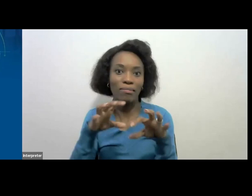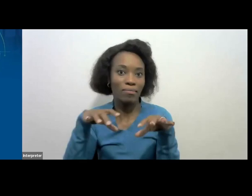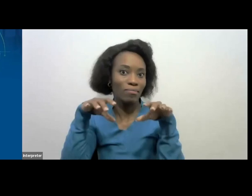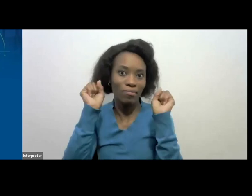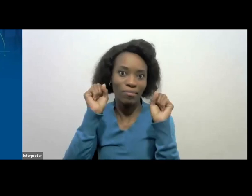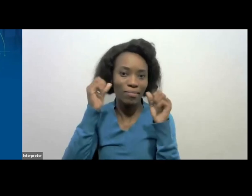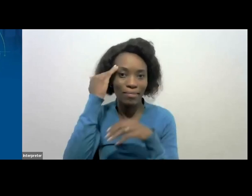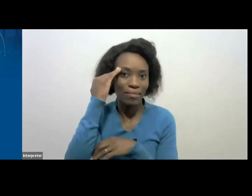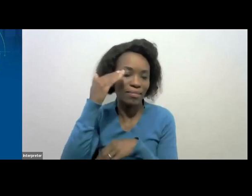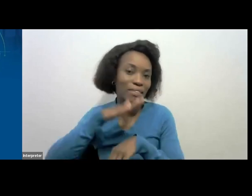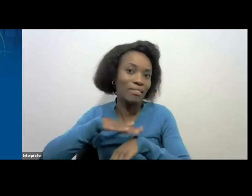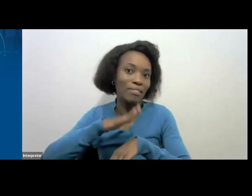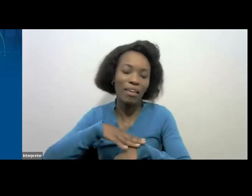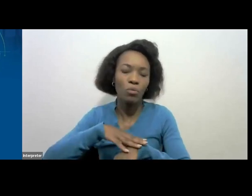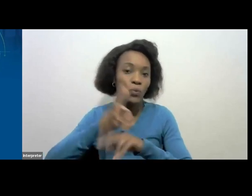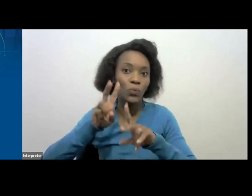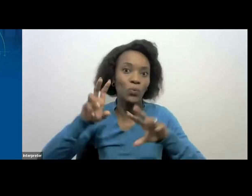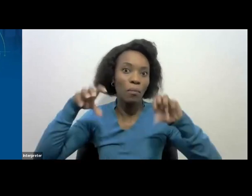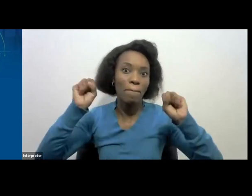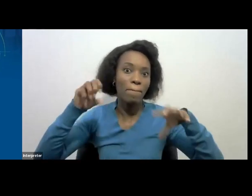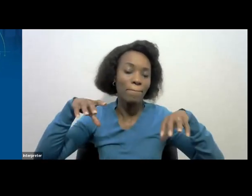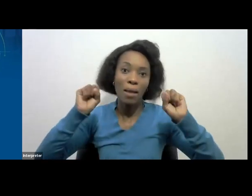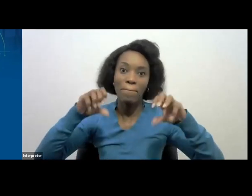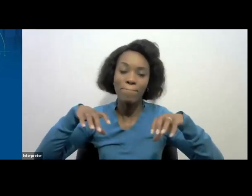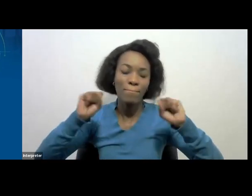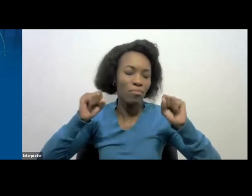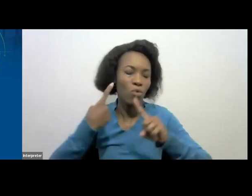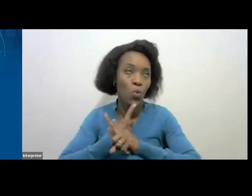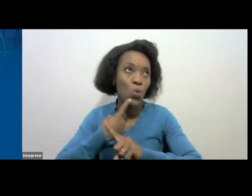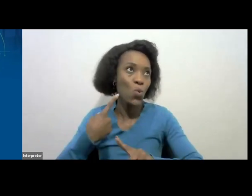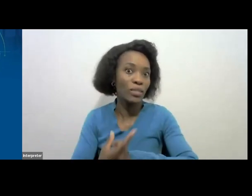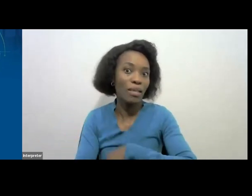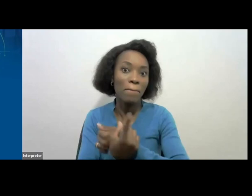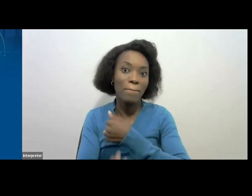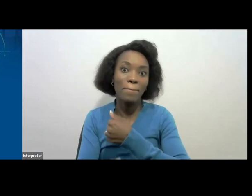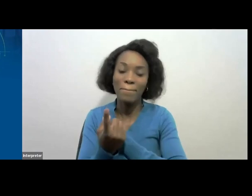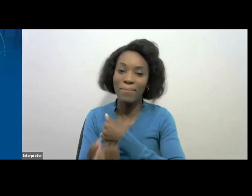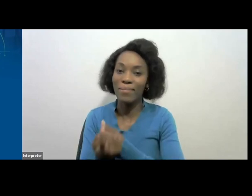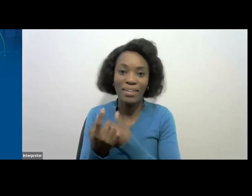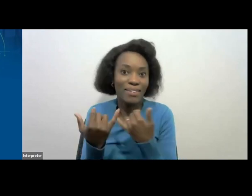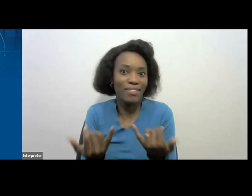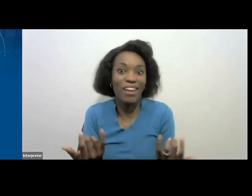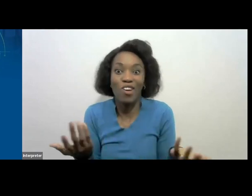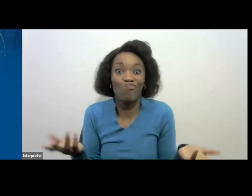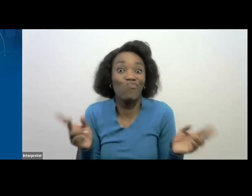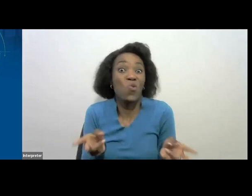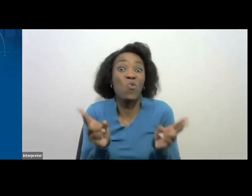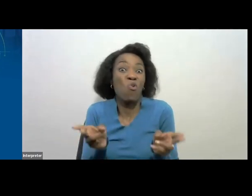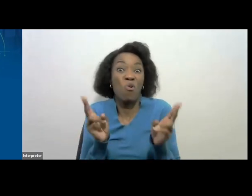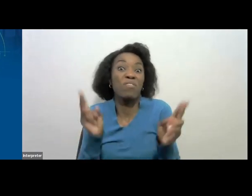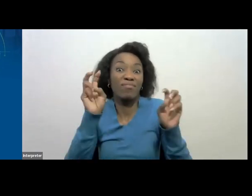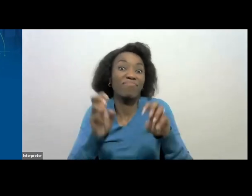in, load shading is the topic of everyday. It's now business as usual, we can call it that.